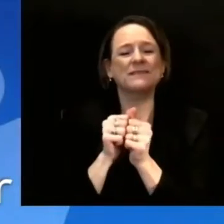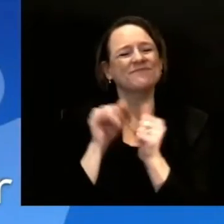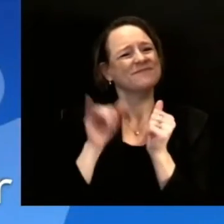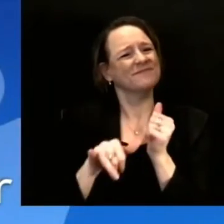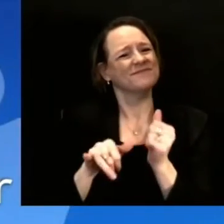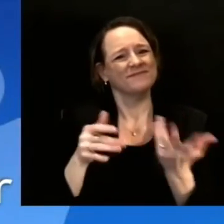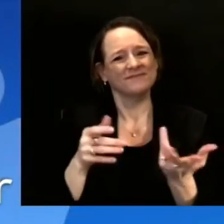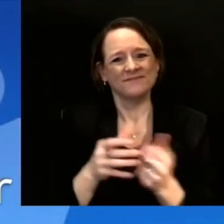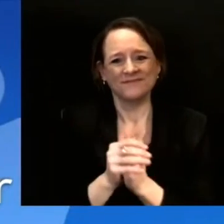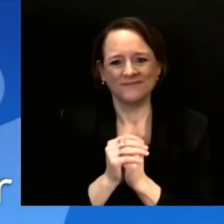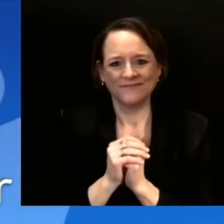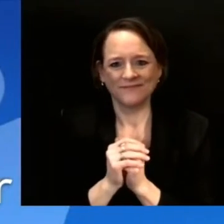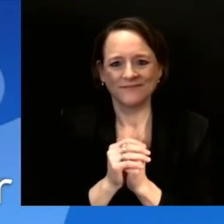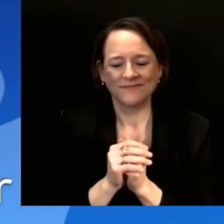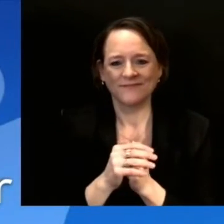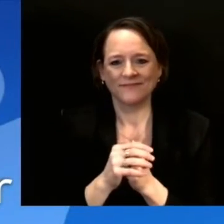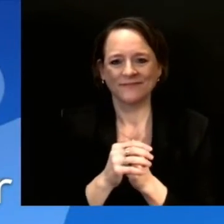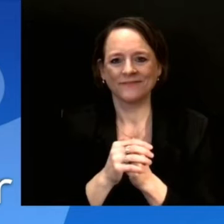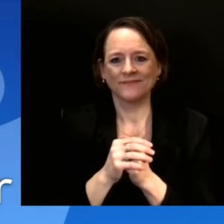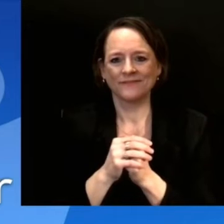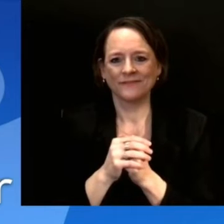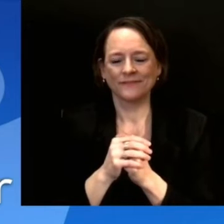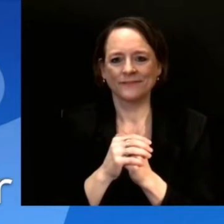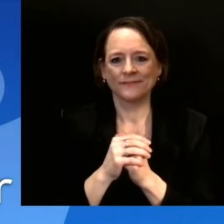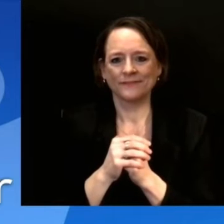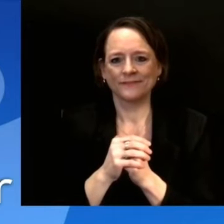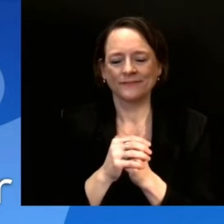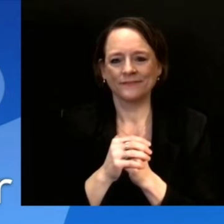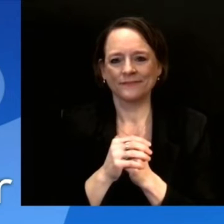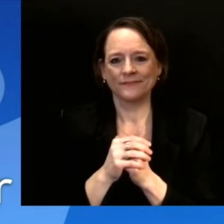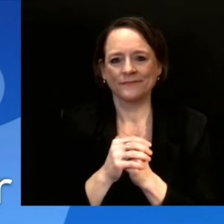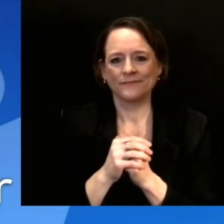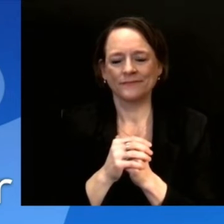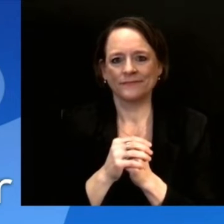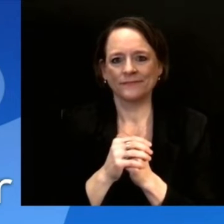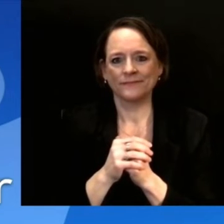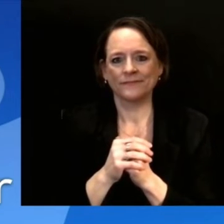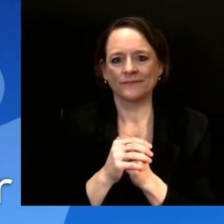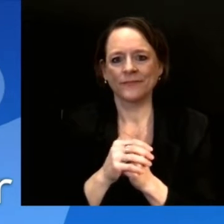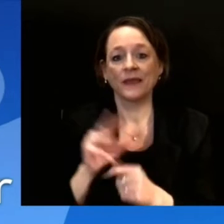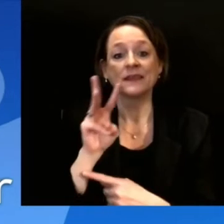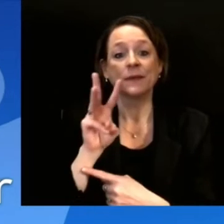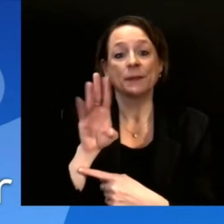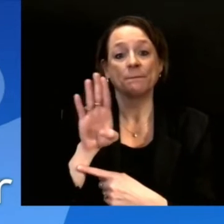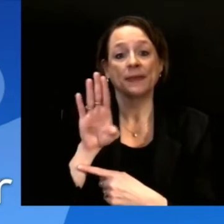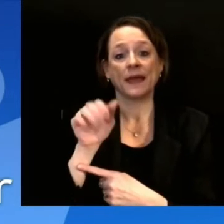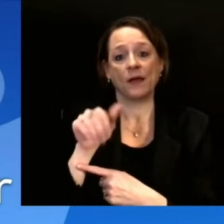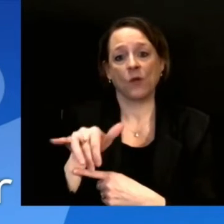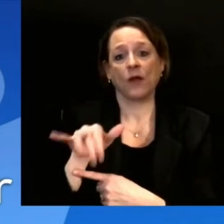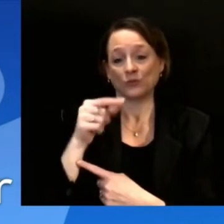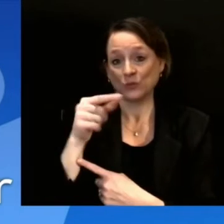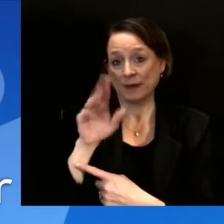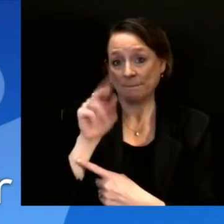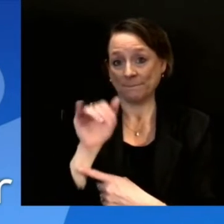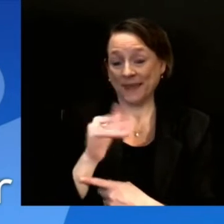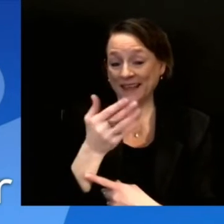Thank you for that. Let's go to Brittany Schmidt, W-B-A-Y in Green Bay. Brittany Schmidt.